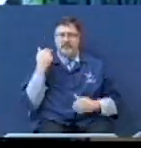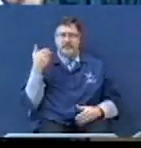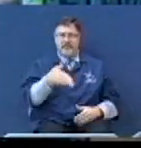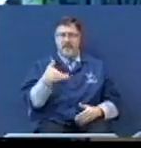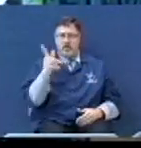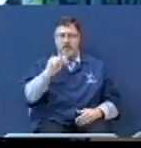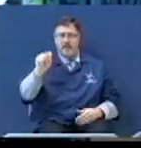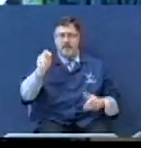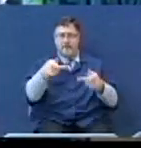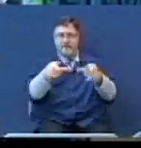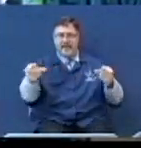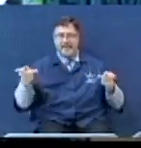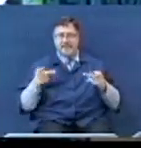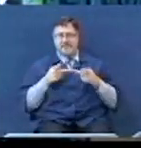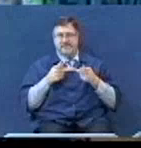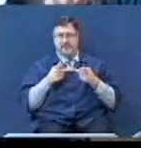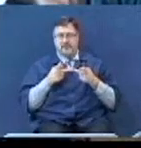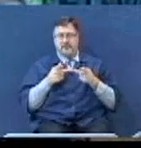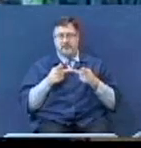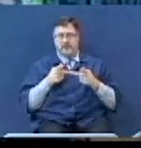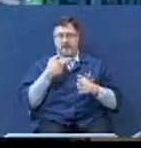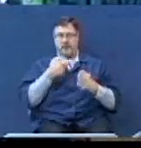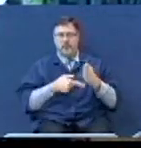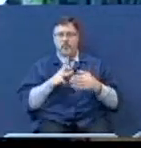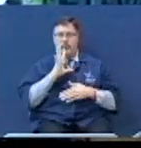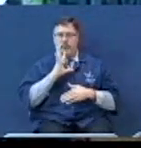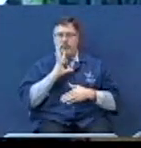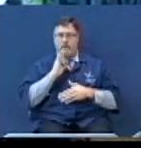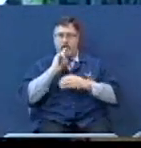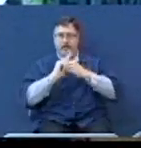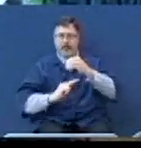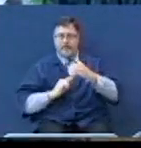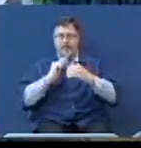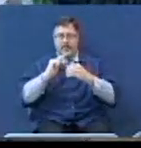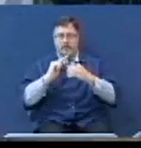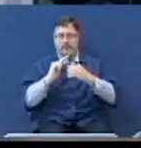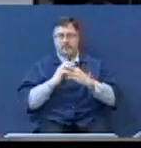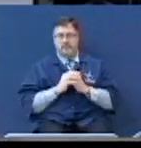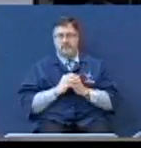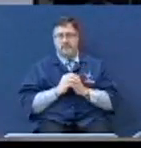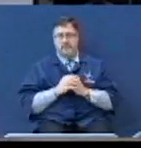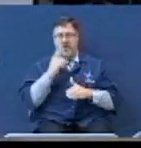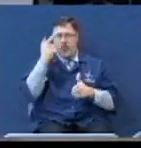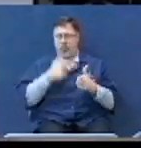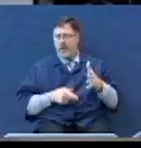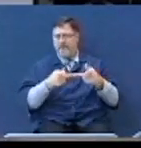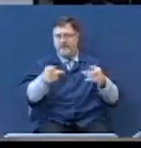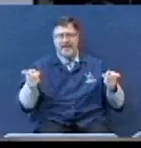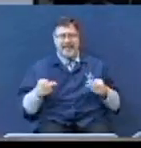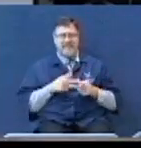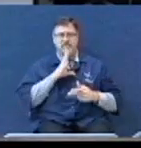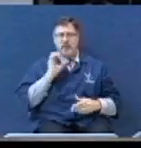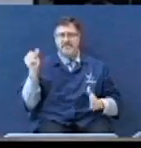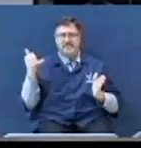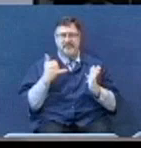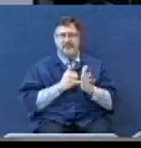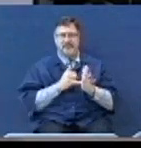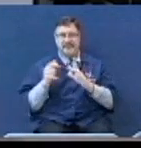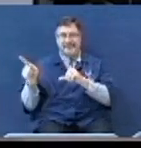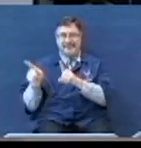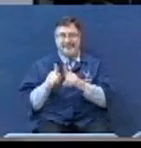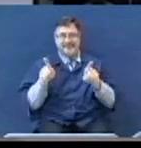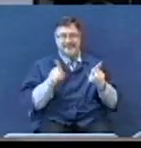the place. That's what we're going to be talking about. You say, what place was it? Same